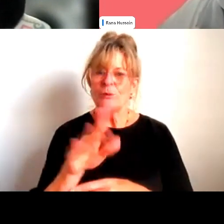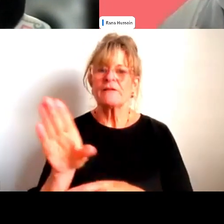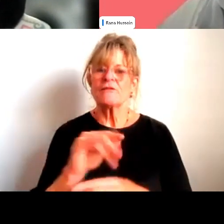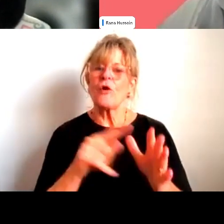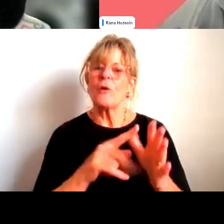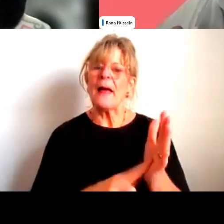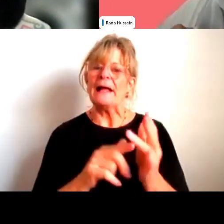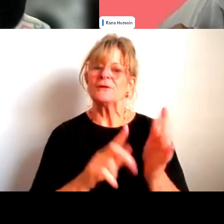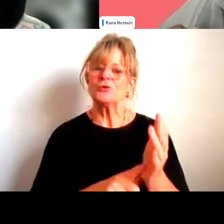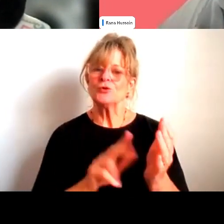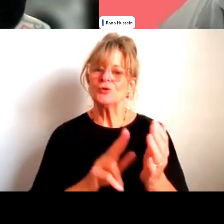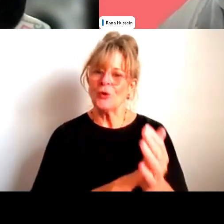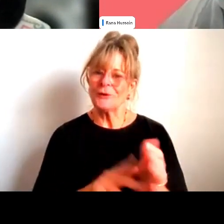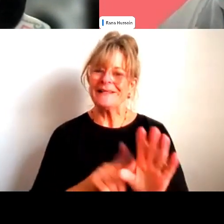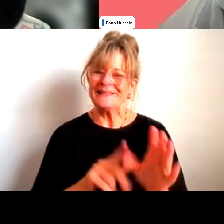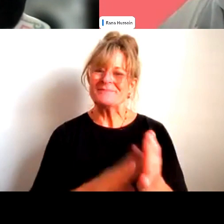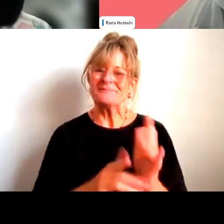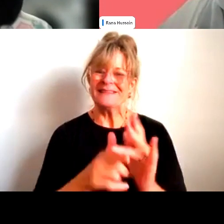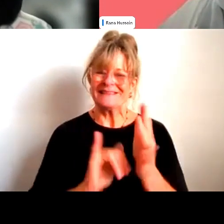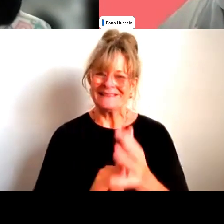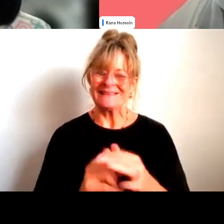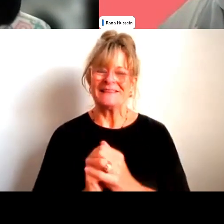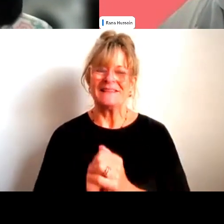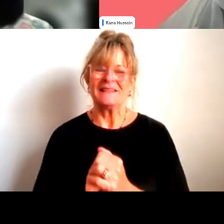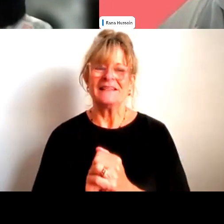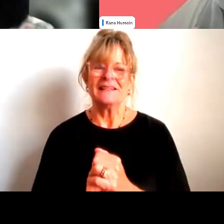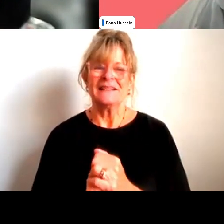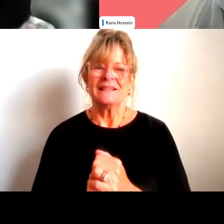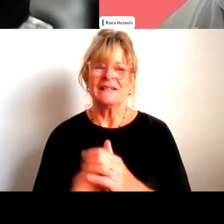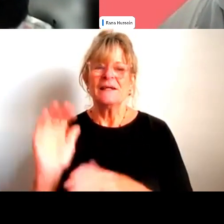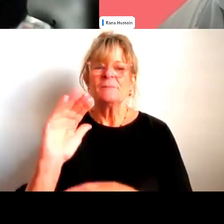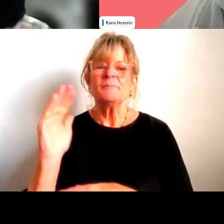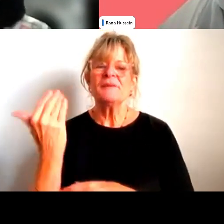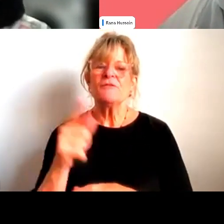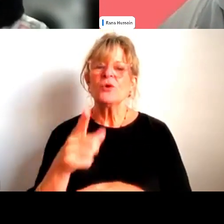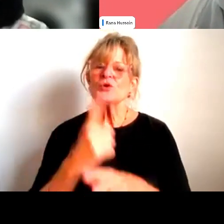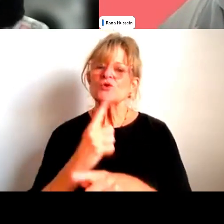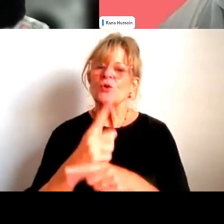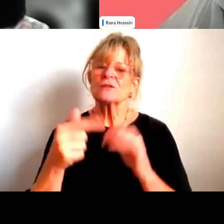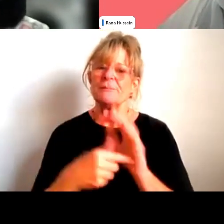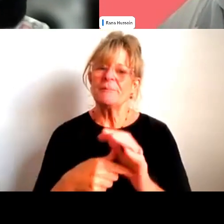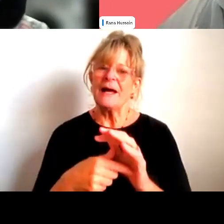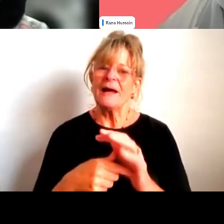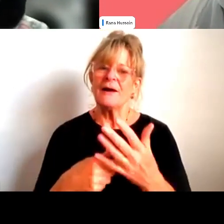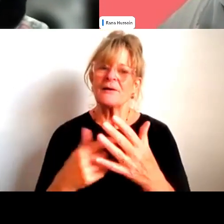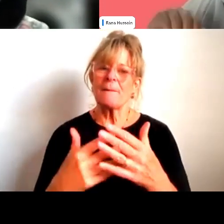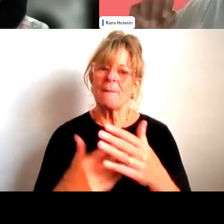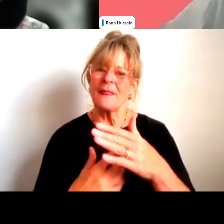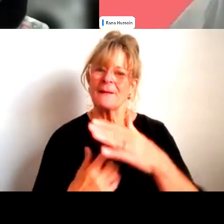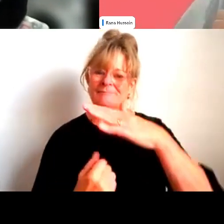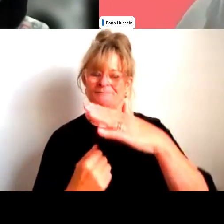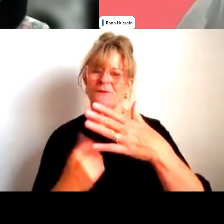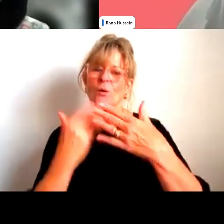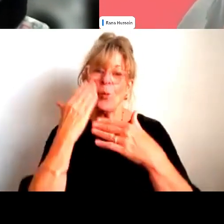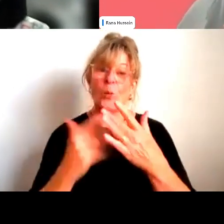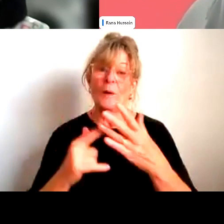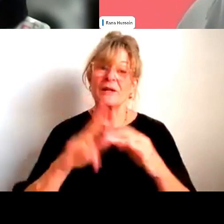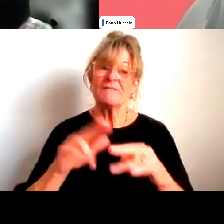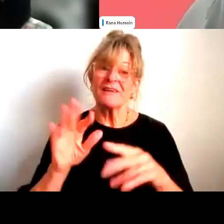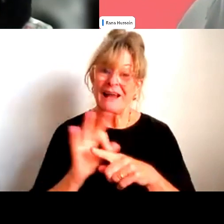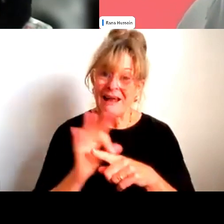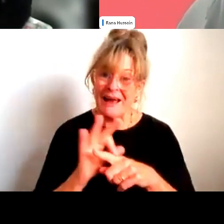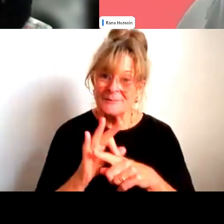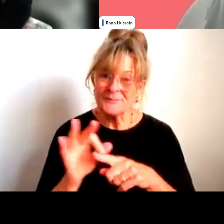Melina, just earlier, right at the start, you touched upon that double glass ceiling for women of color. Why do you think us women of color feel the need to fit in all,